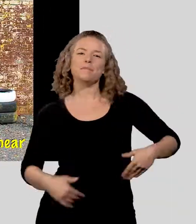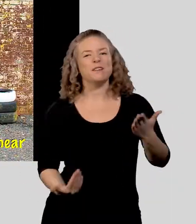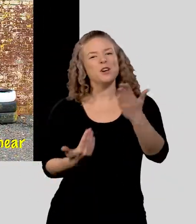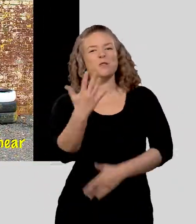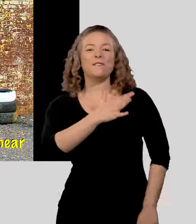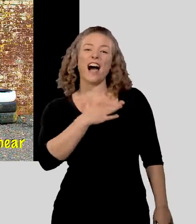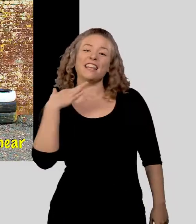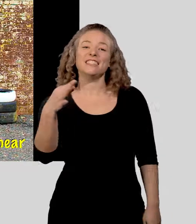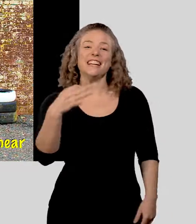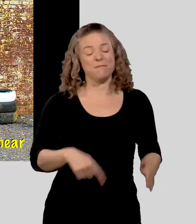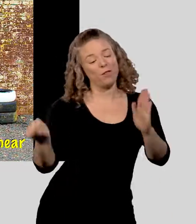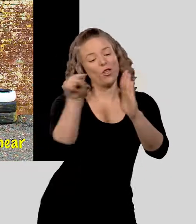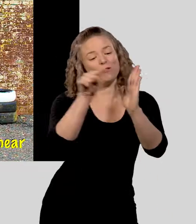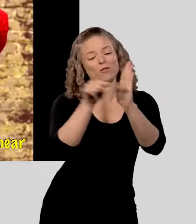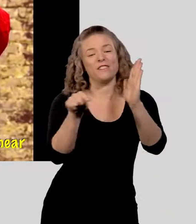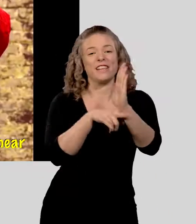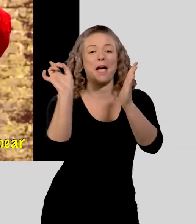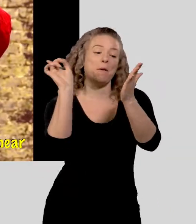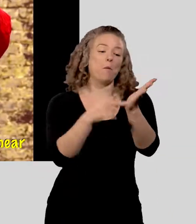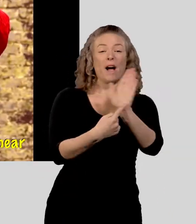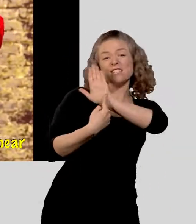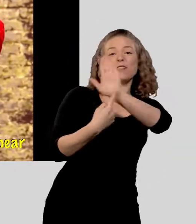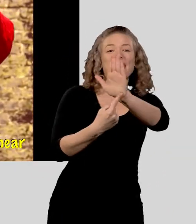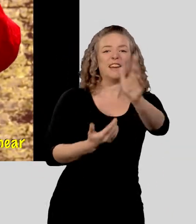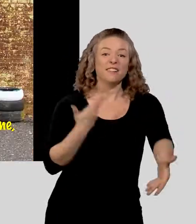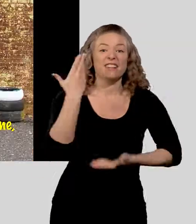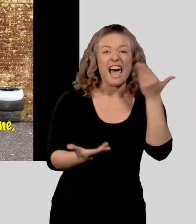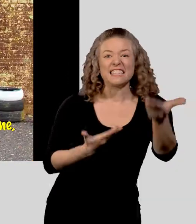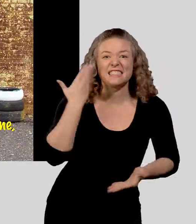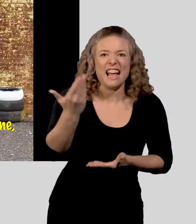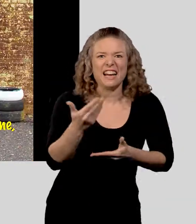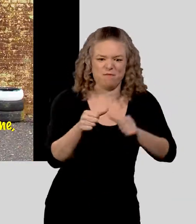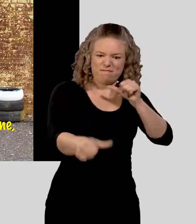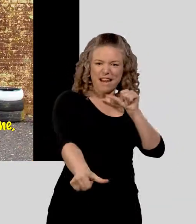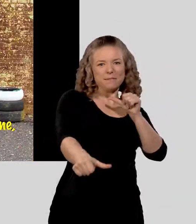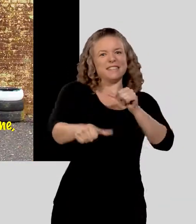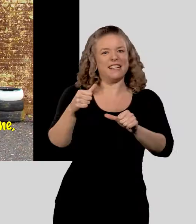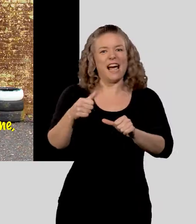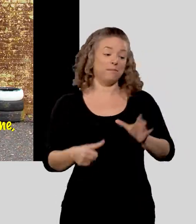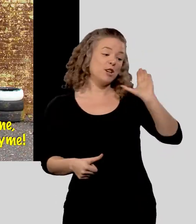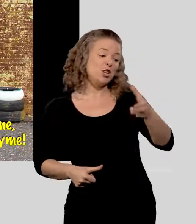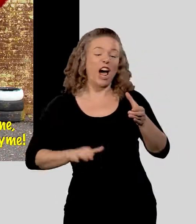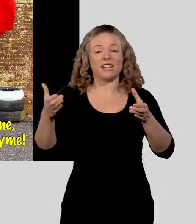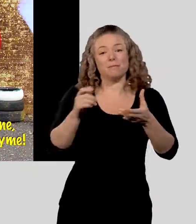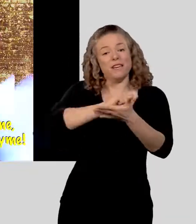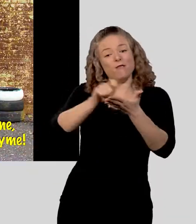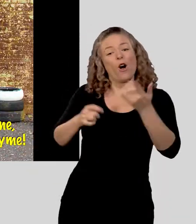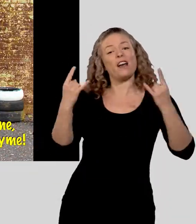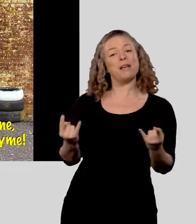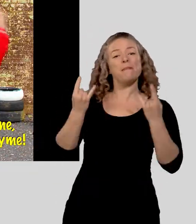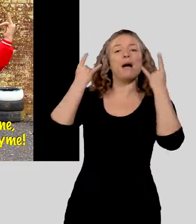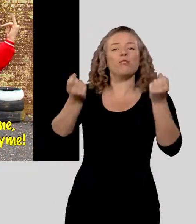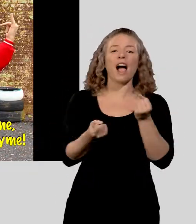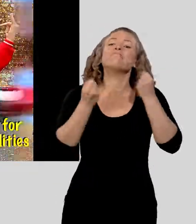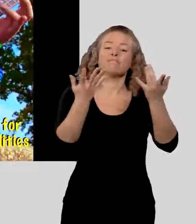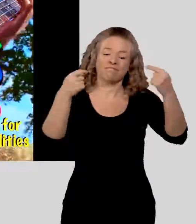Welcome, new volunteer, the rules of the game are what you'll hear We have lots to tell you, but limited time So my dogs and me, roll